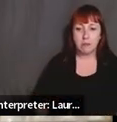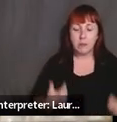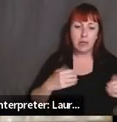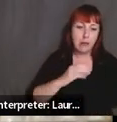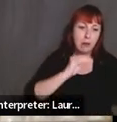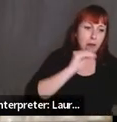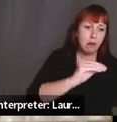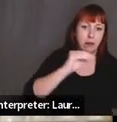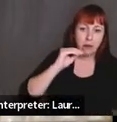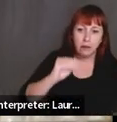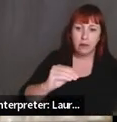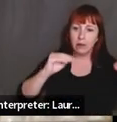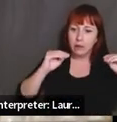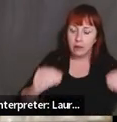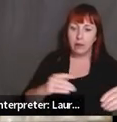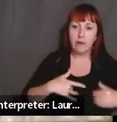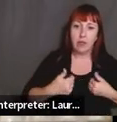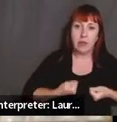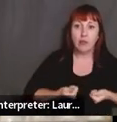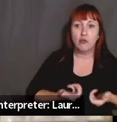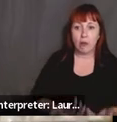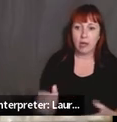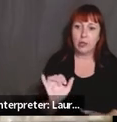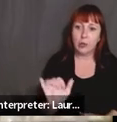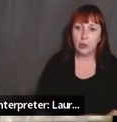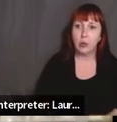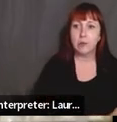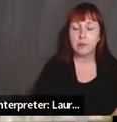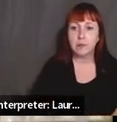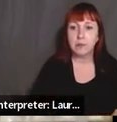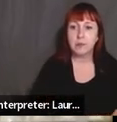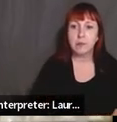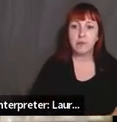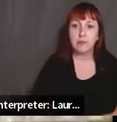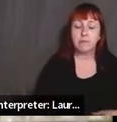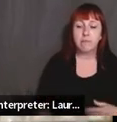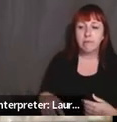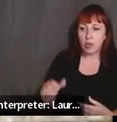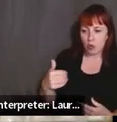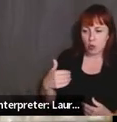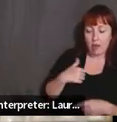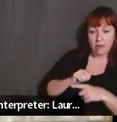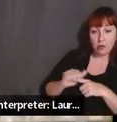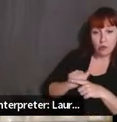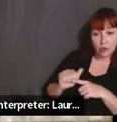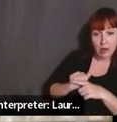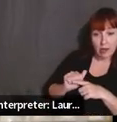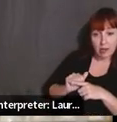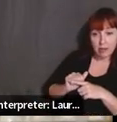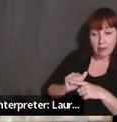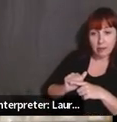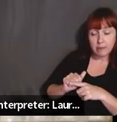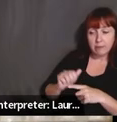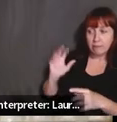others can be really, really draining. So making sure that you have that training, that you have that mindset